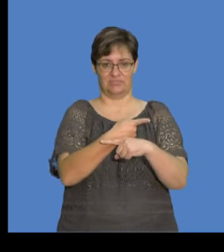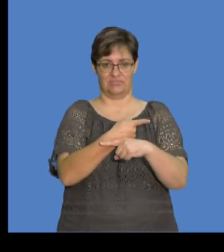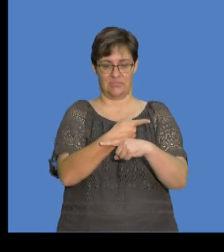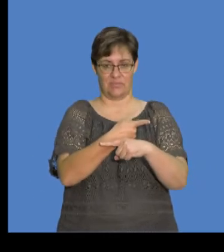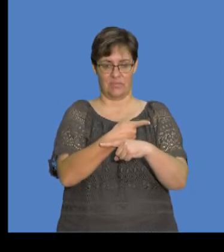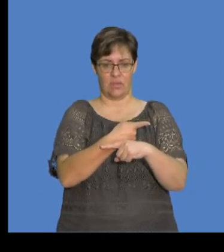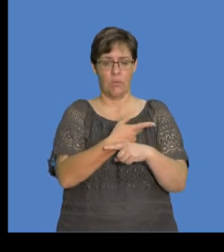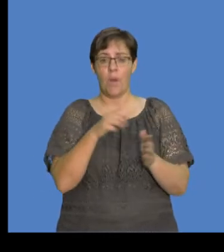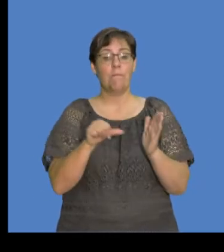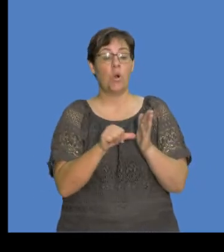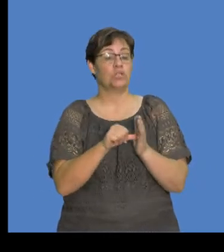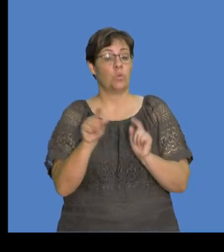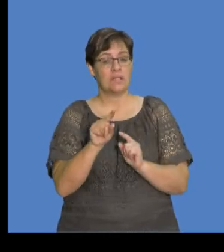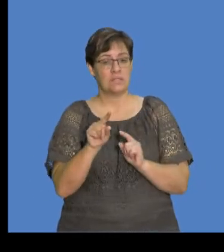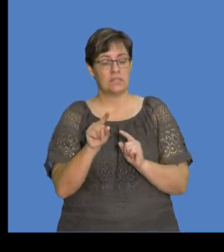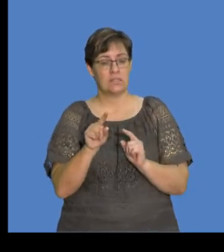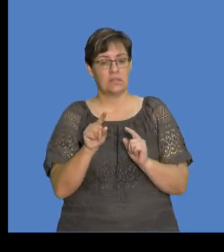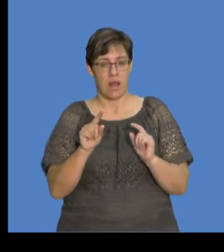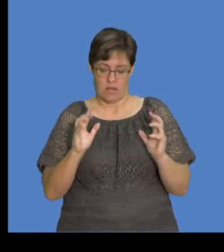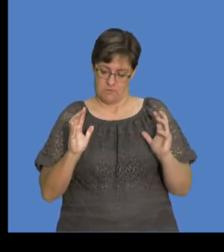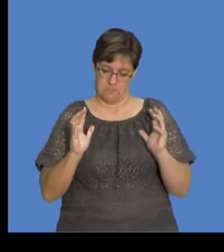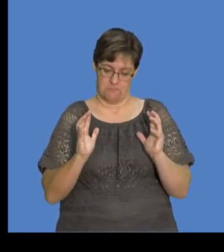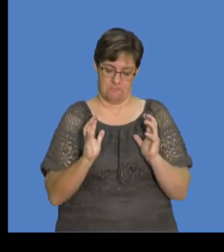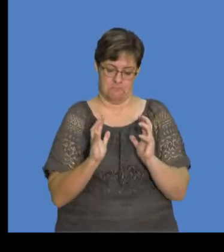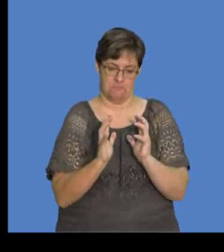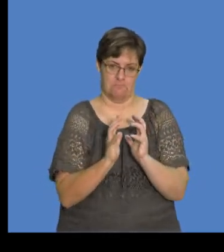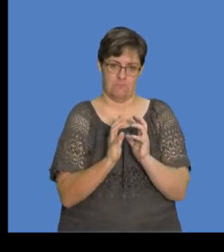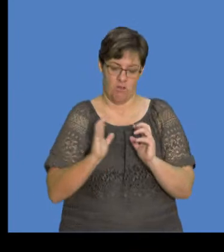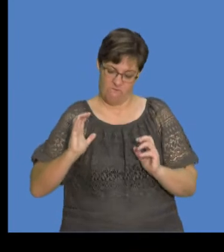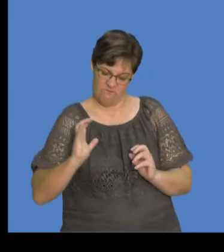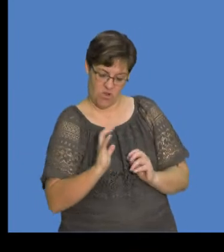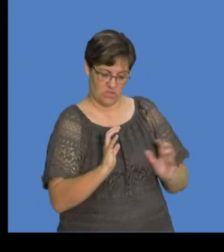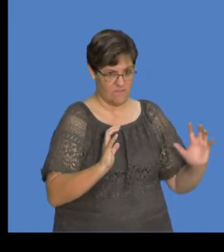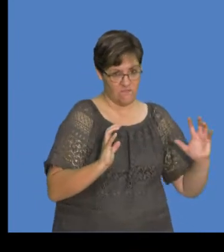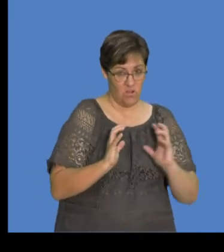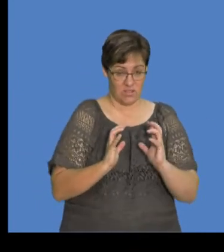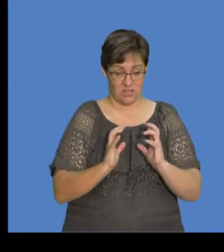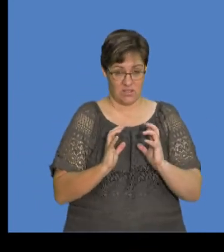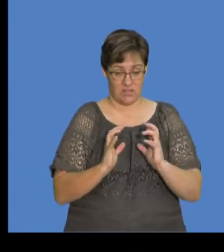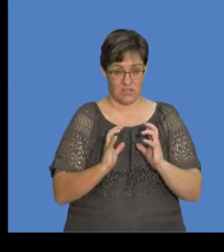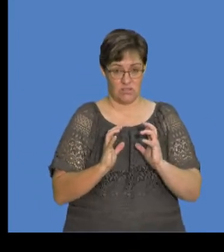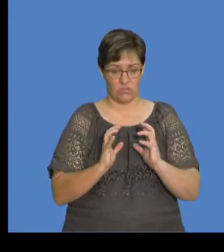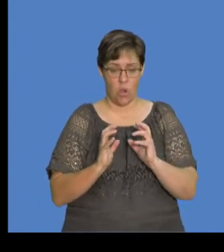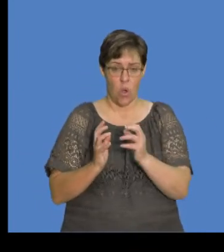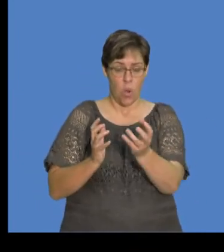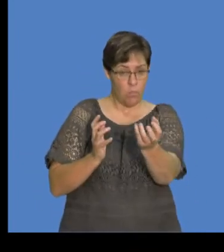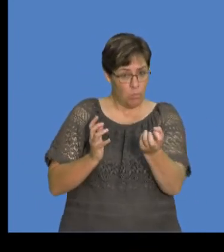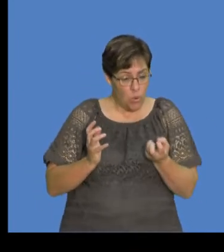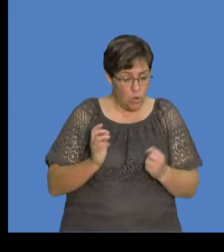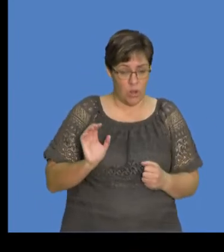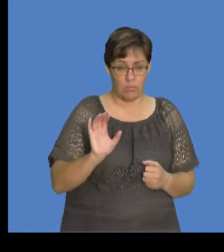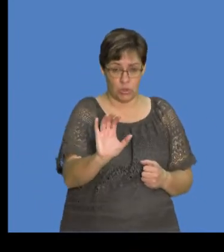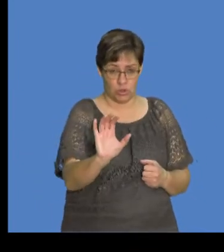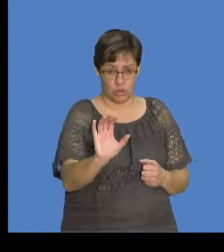what is essential here is that they tend to pull together. Remember, a force is a push or a pull. So actually, the force